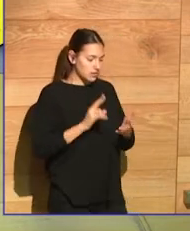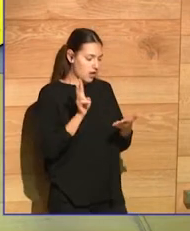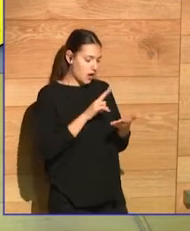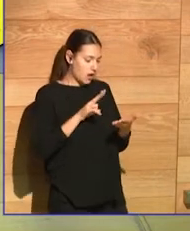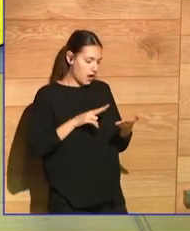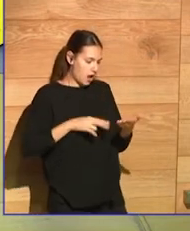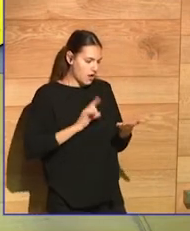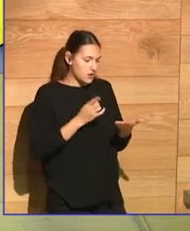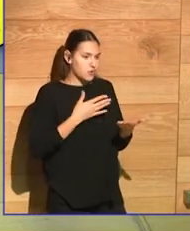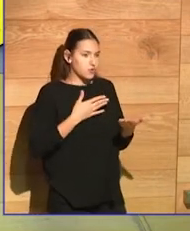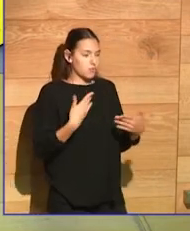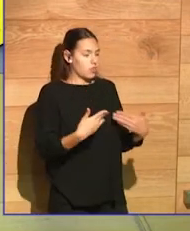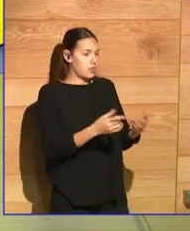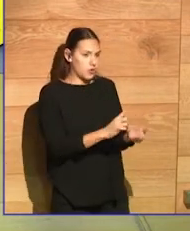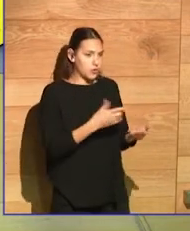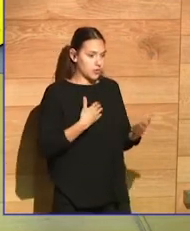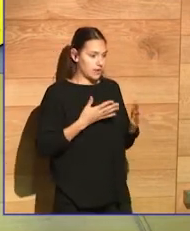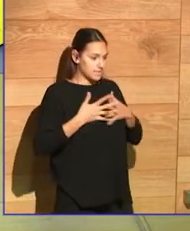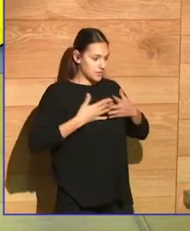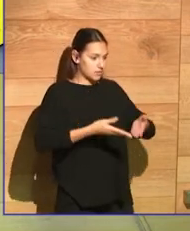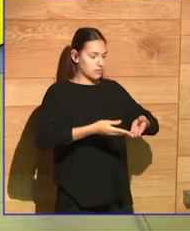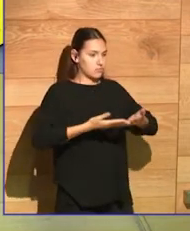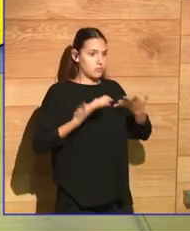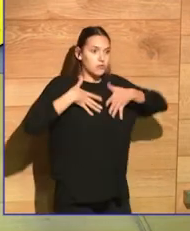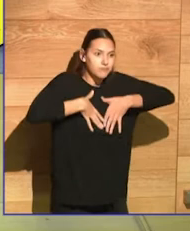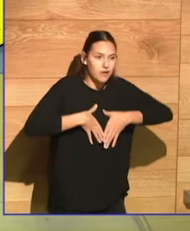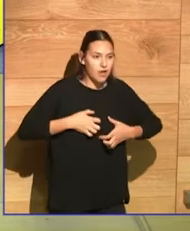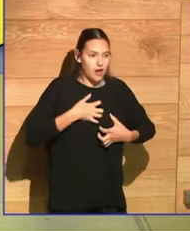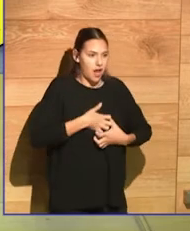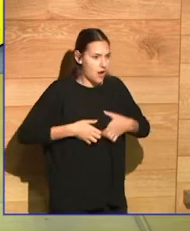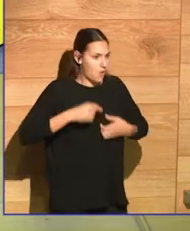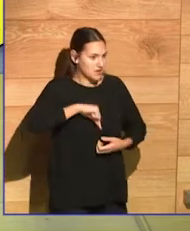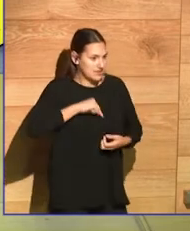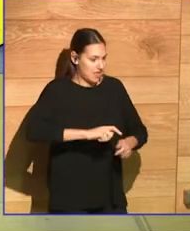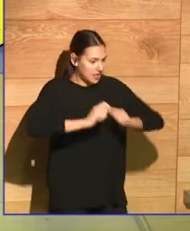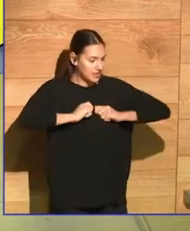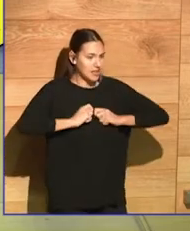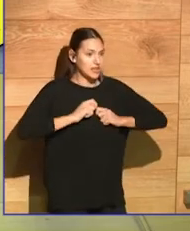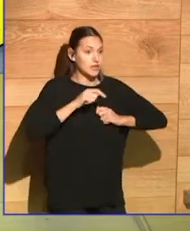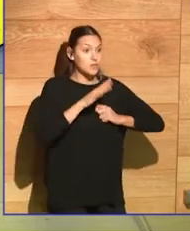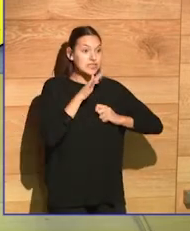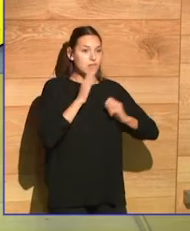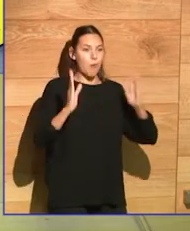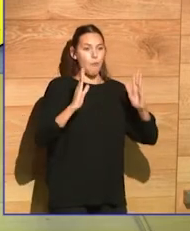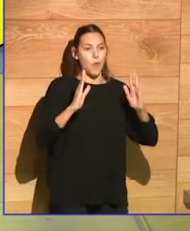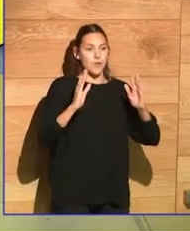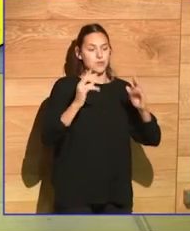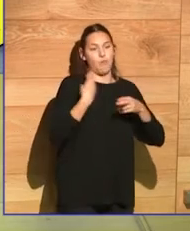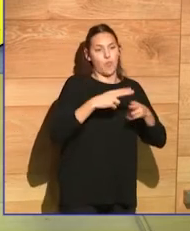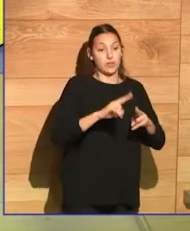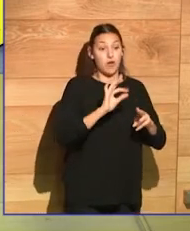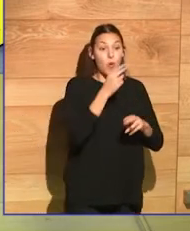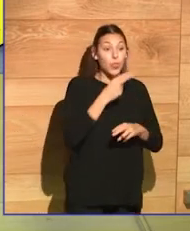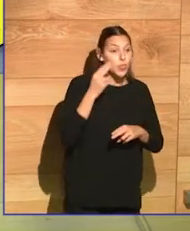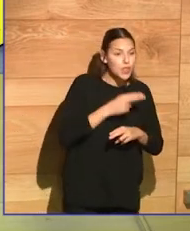not to be numb and to be actually stirred by their their work. This new wave of political